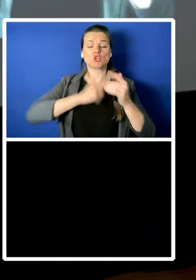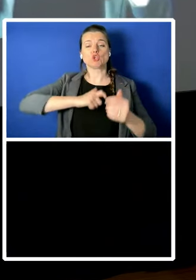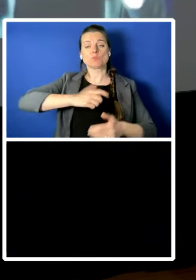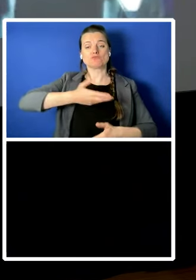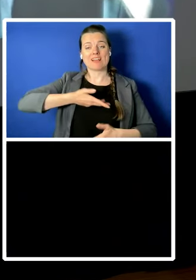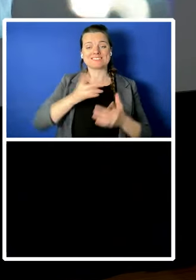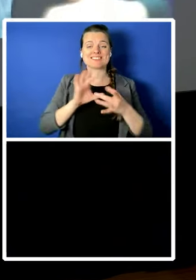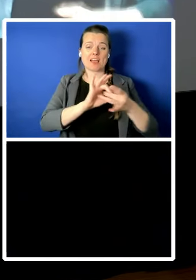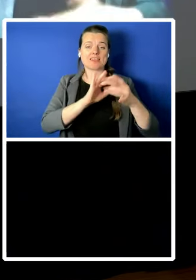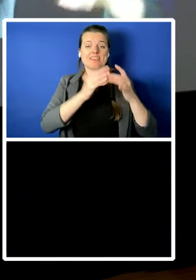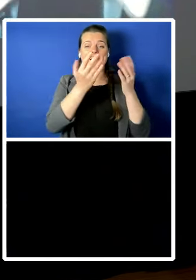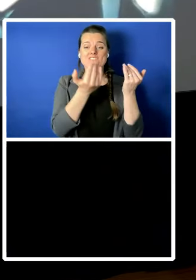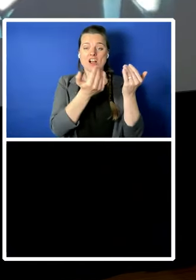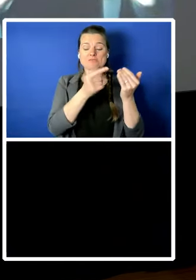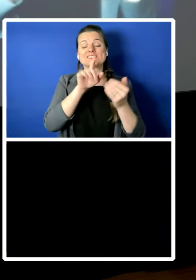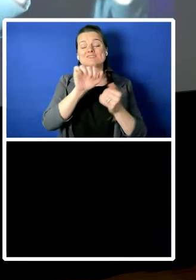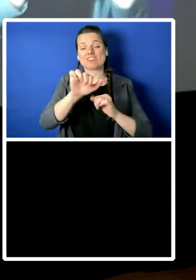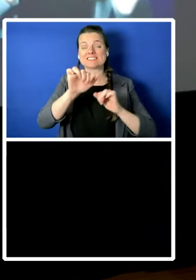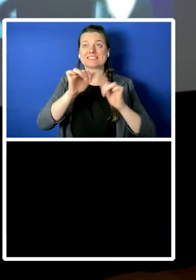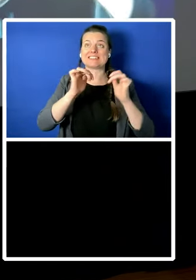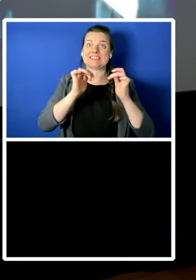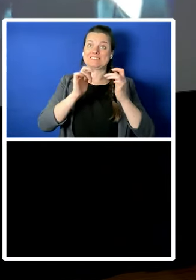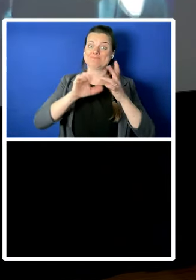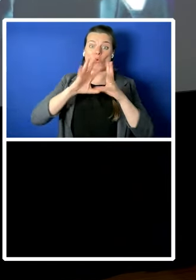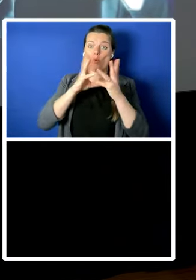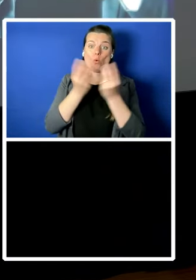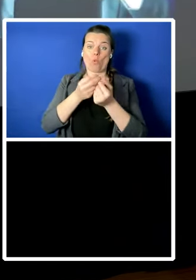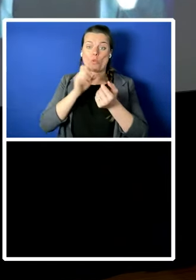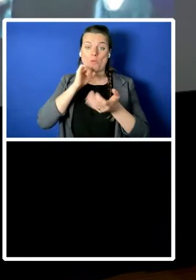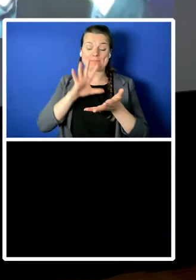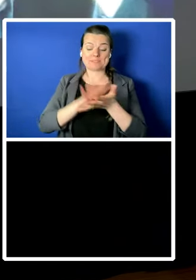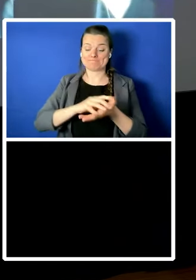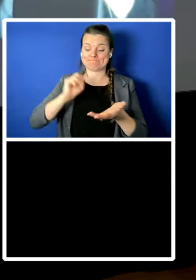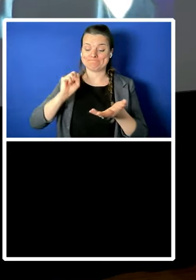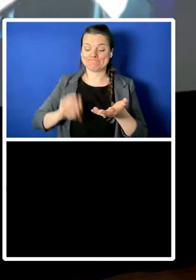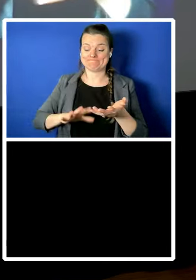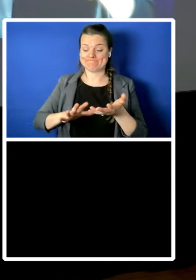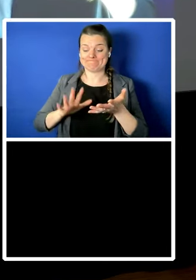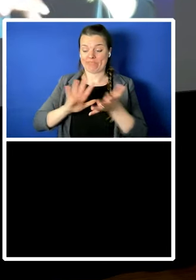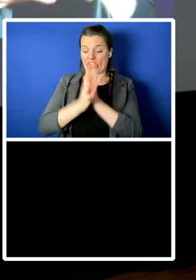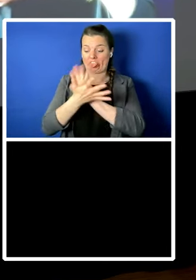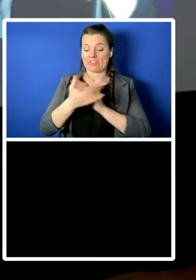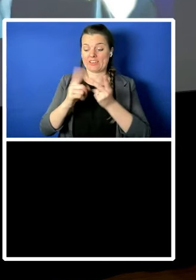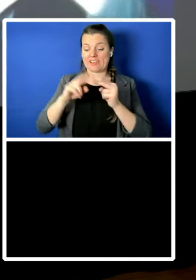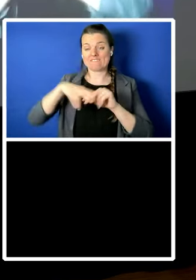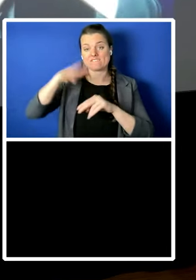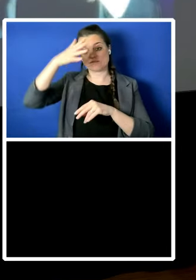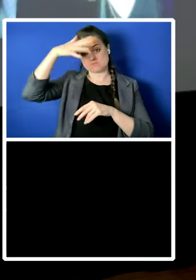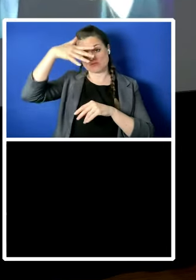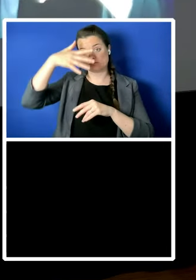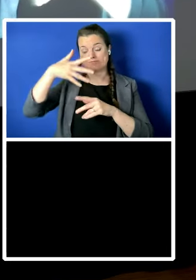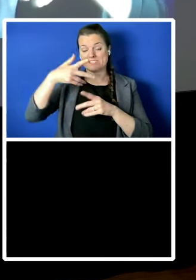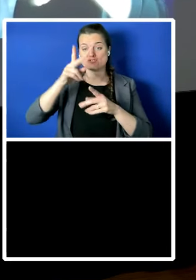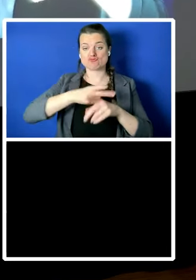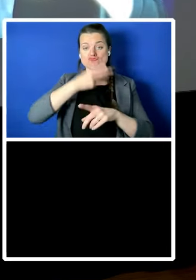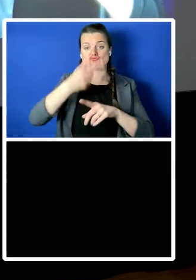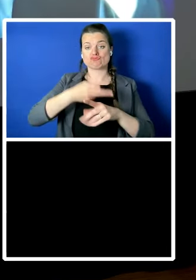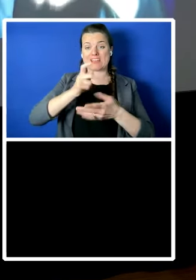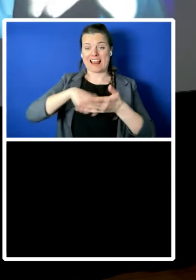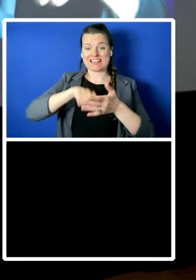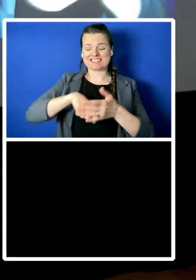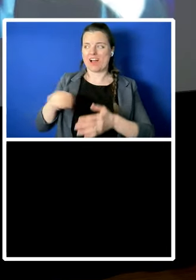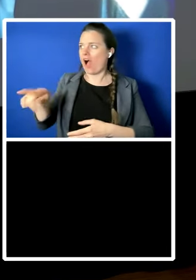if mr trump is is um re-elected um i thought you were going to say in prison well if he's in prison then